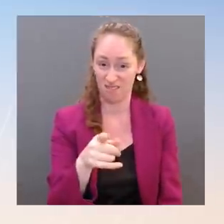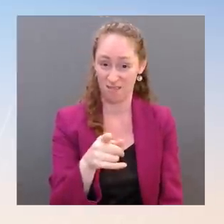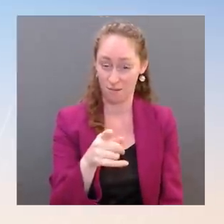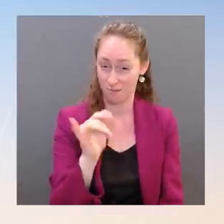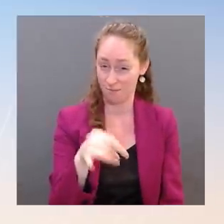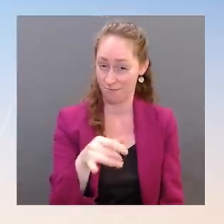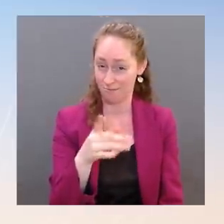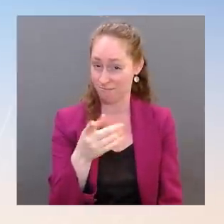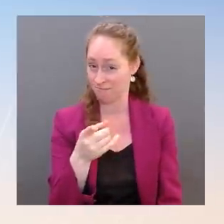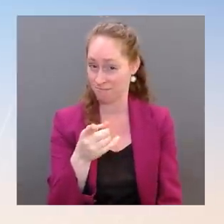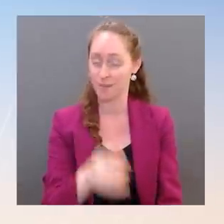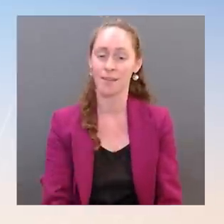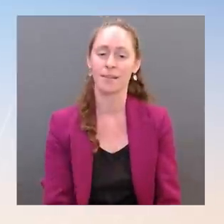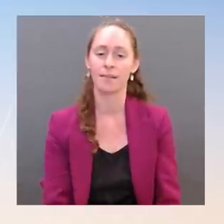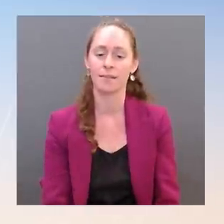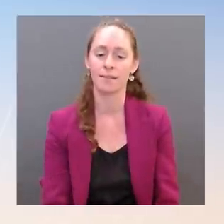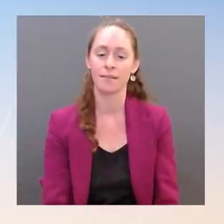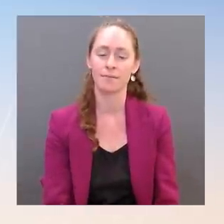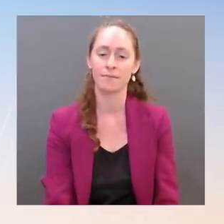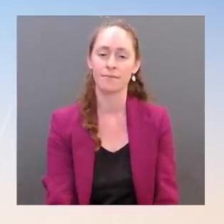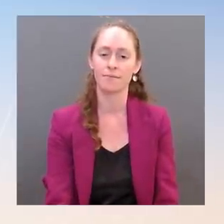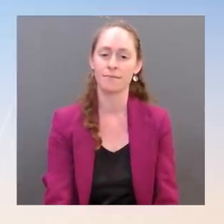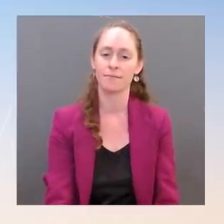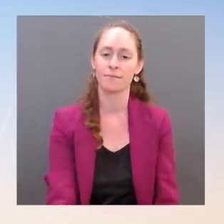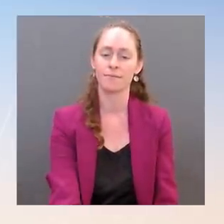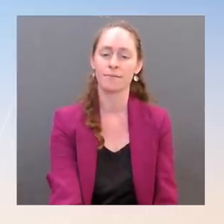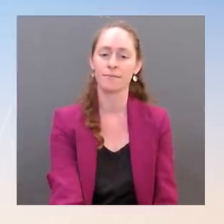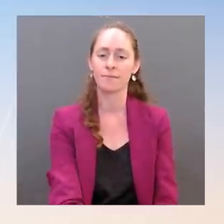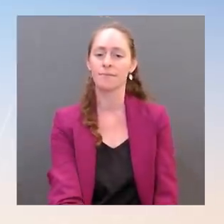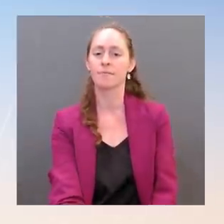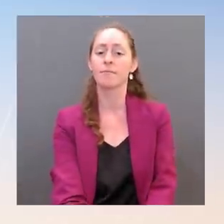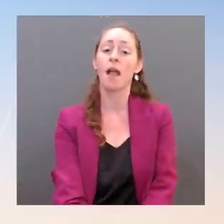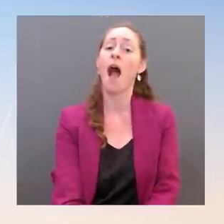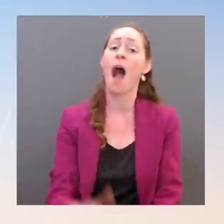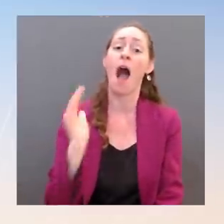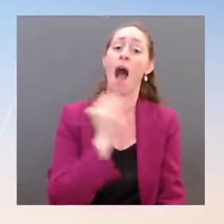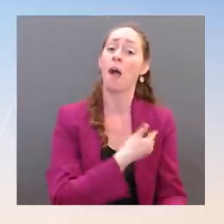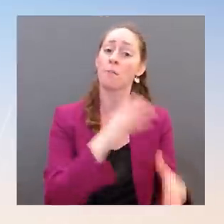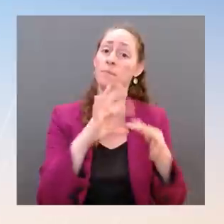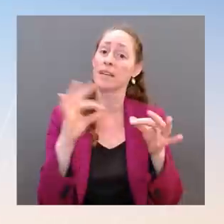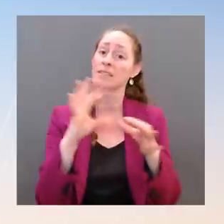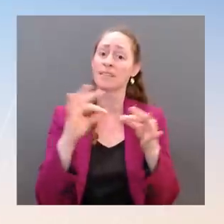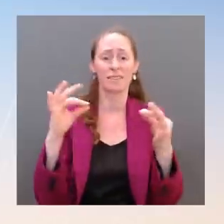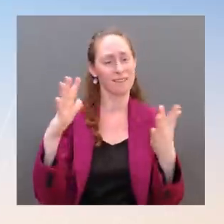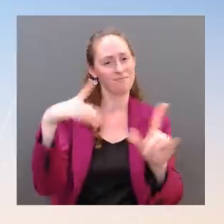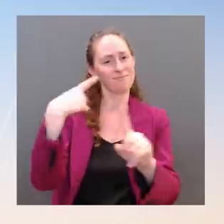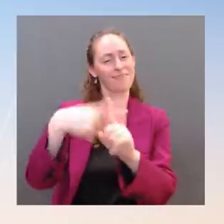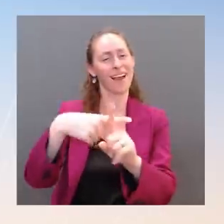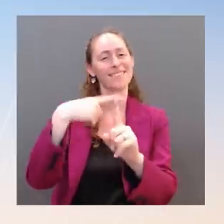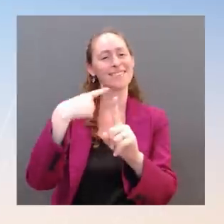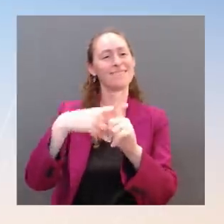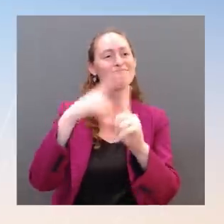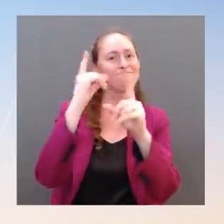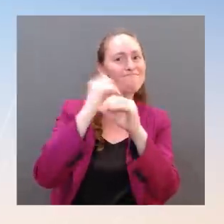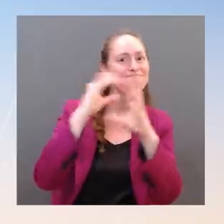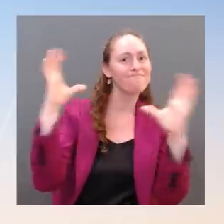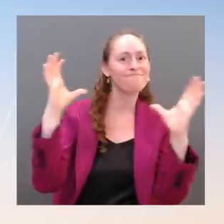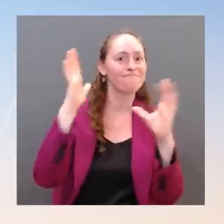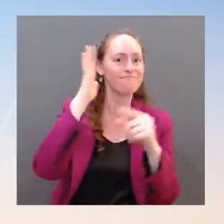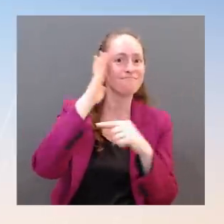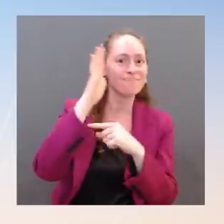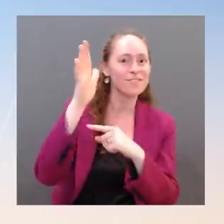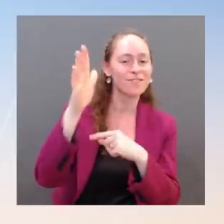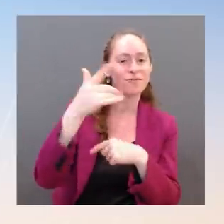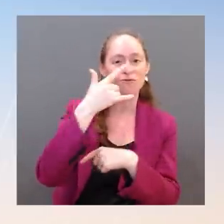this trip is a message of an affirmative vision of what the world can look like if the democracies